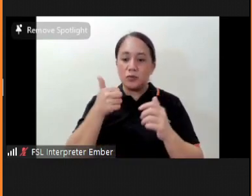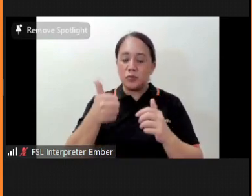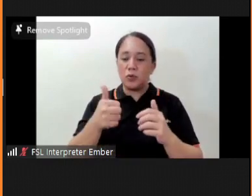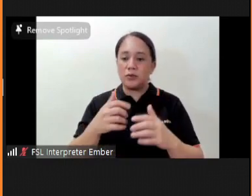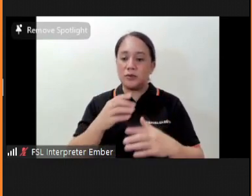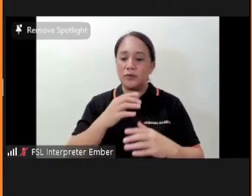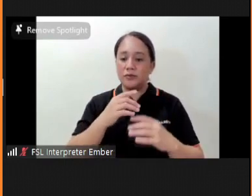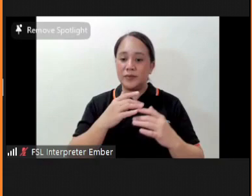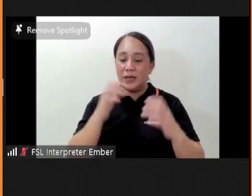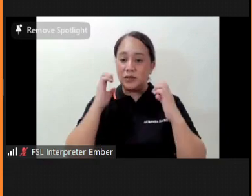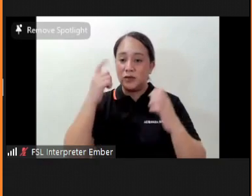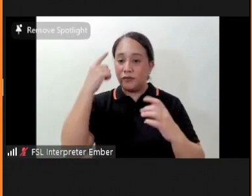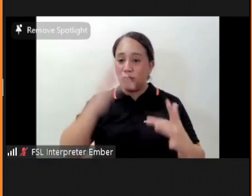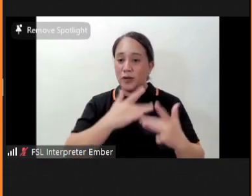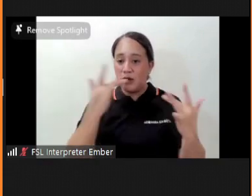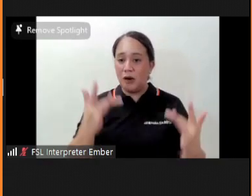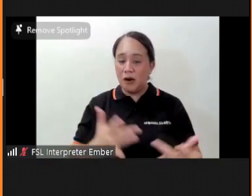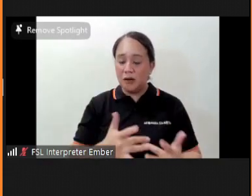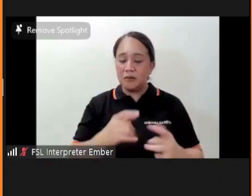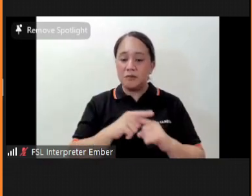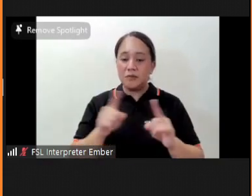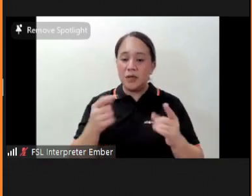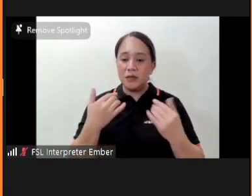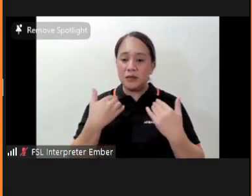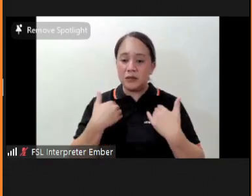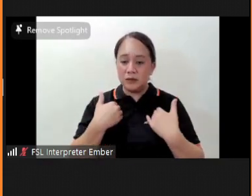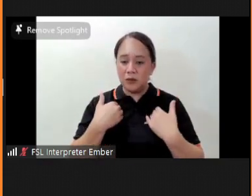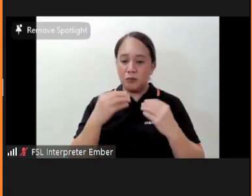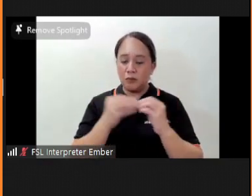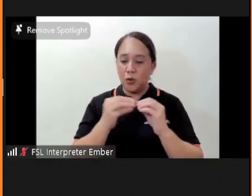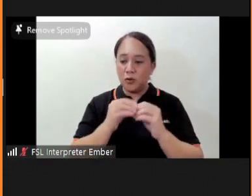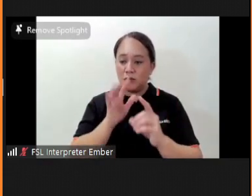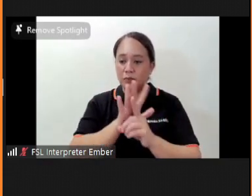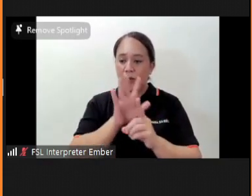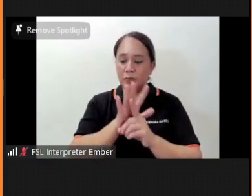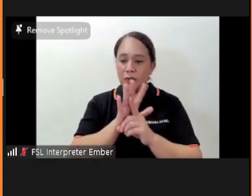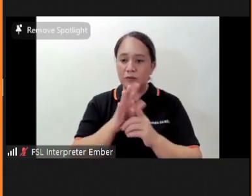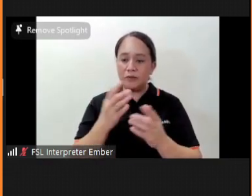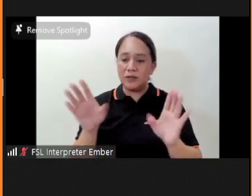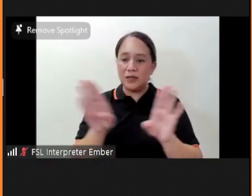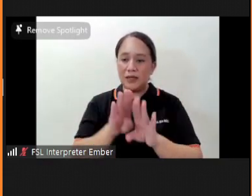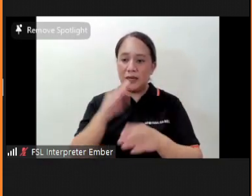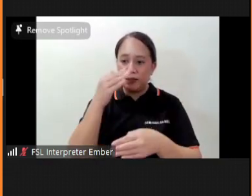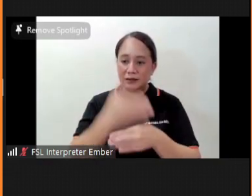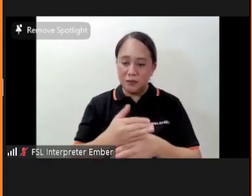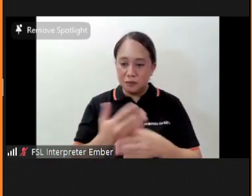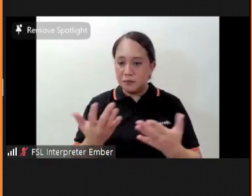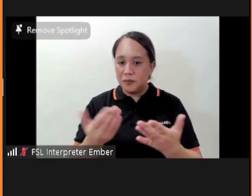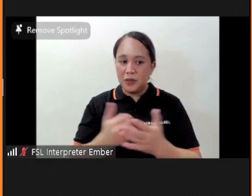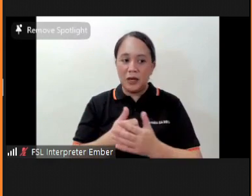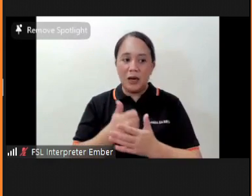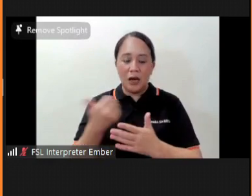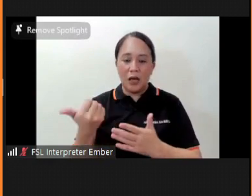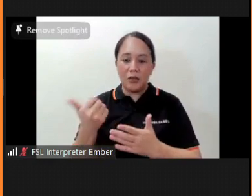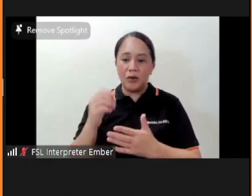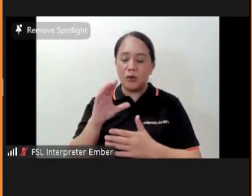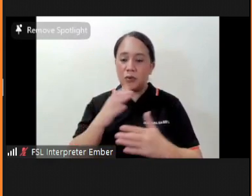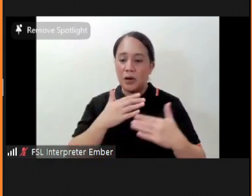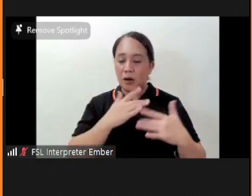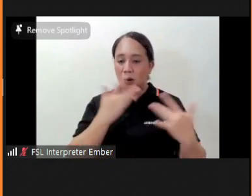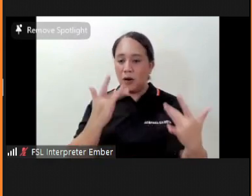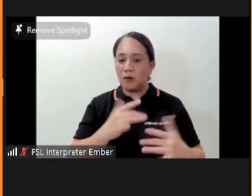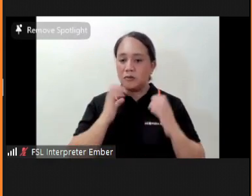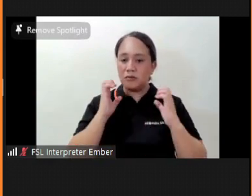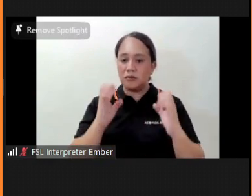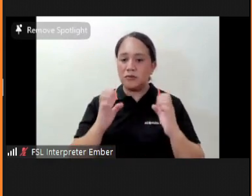exercise it is not surprising then that it became even more popular during the lockdown initially other cardio exercises such as